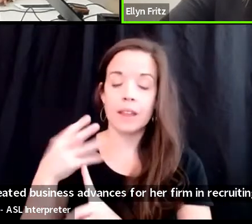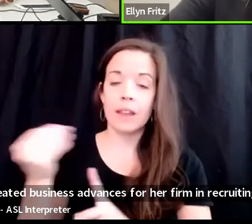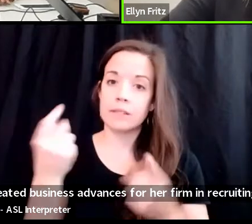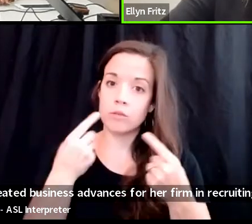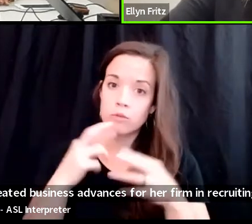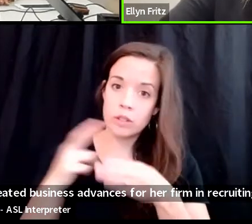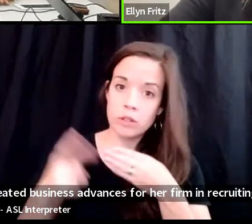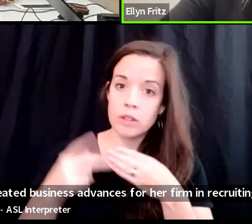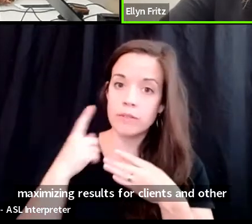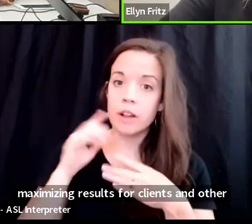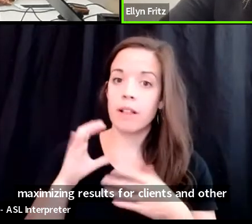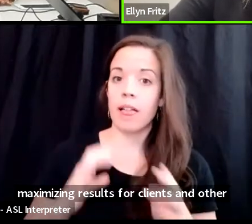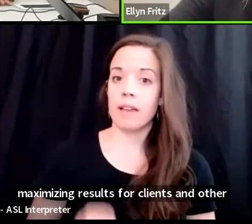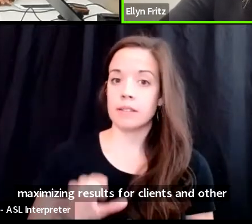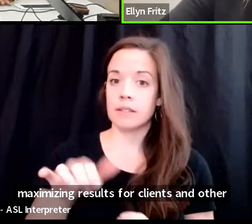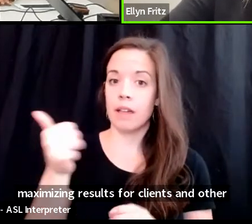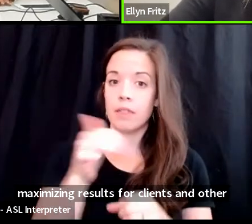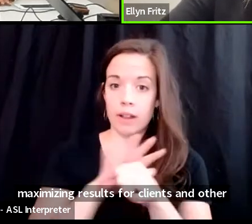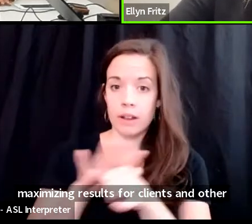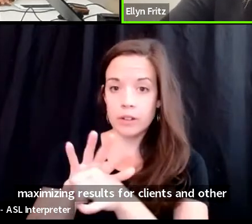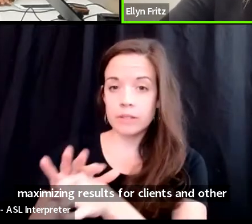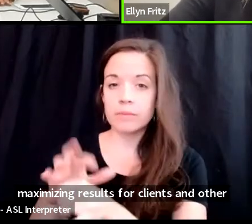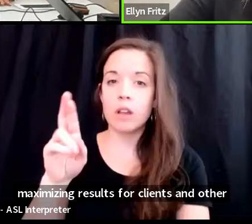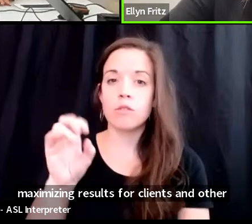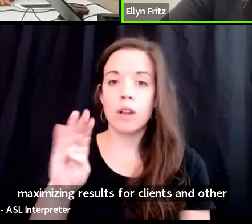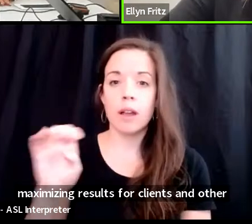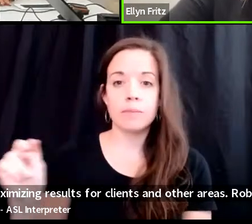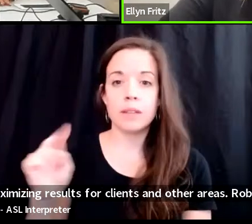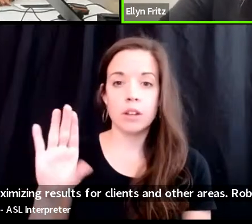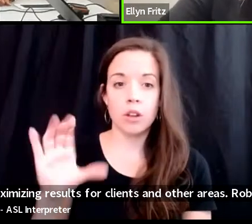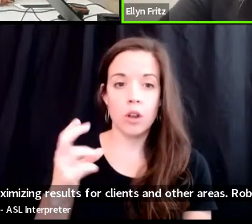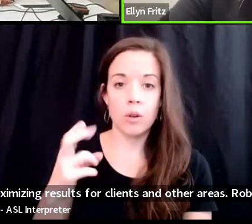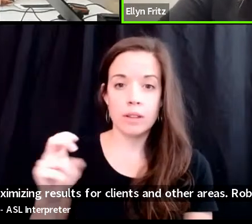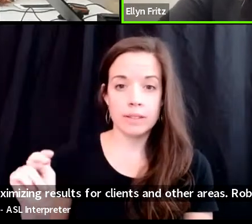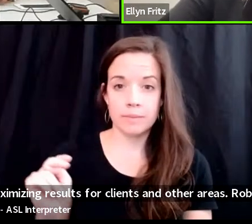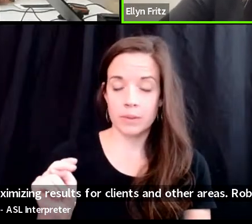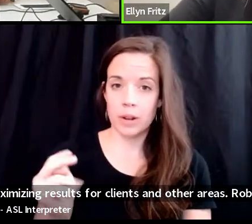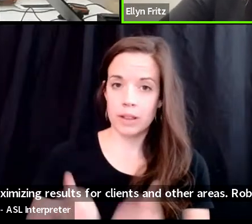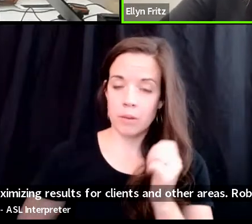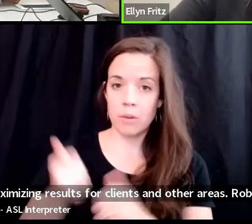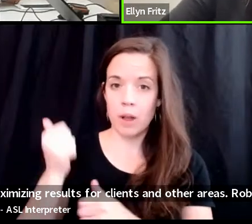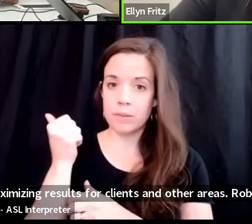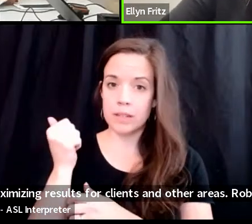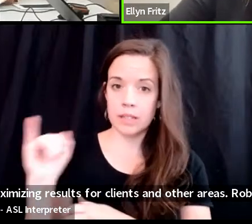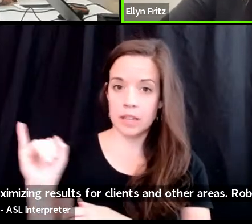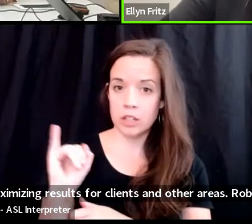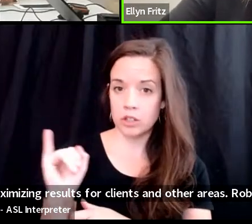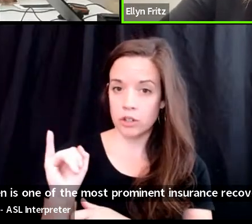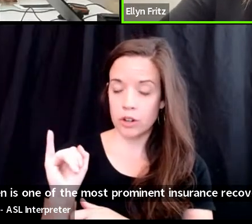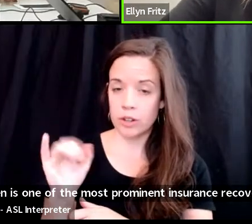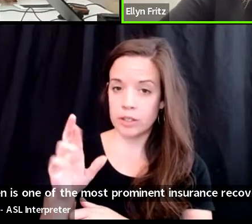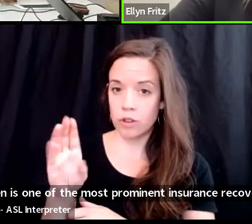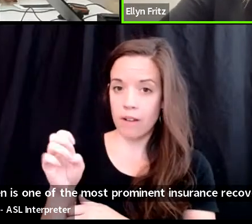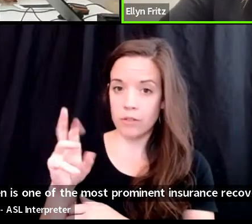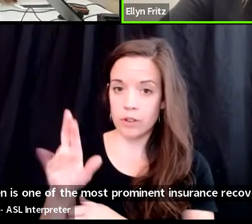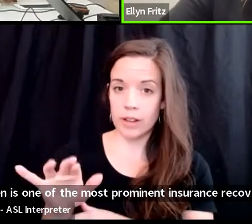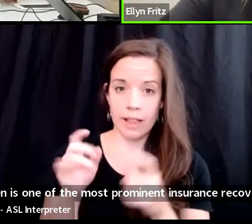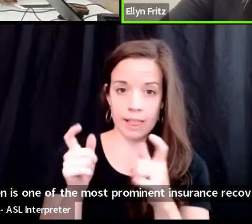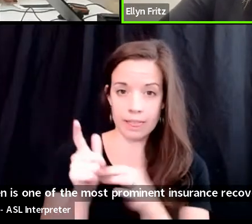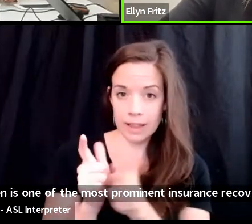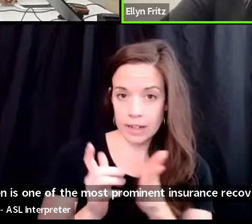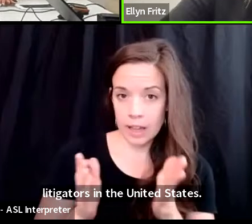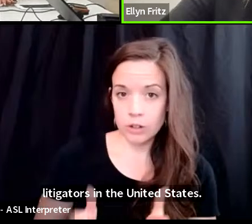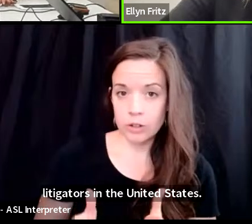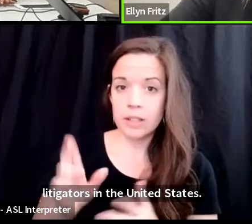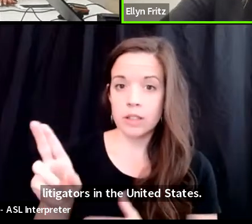areas. Robin Cohen is one of the most prominent insurance recovery litigators in the United States. She graduated